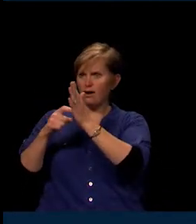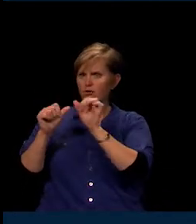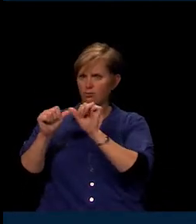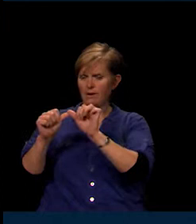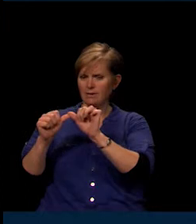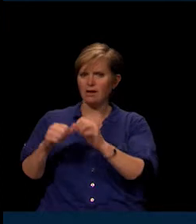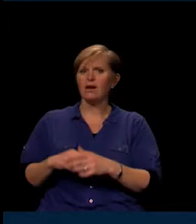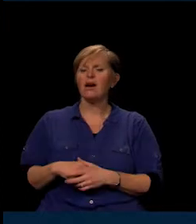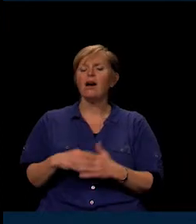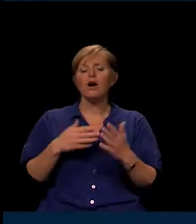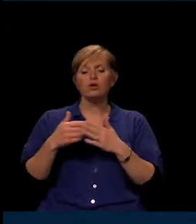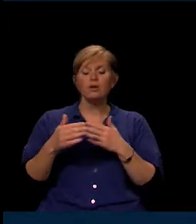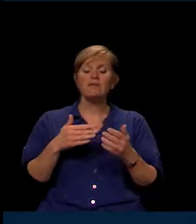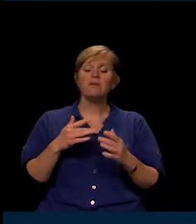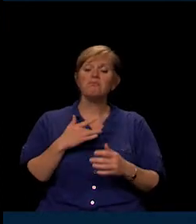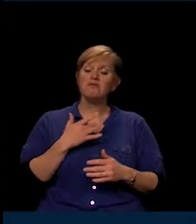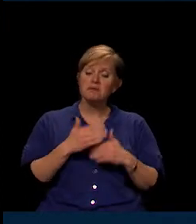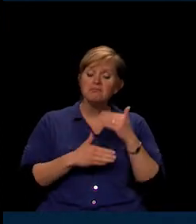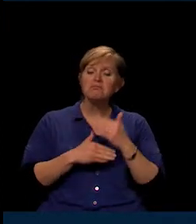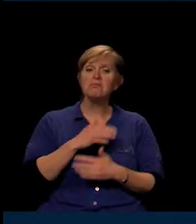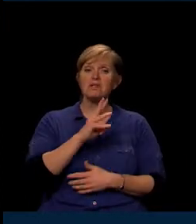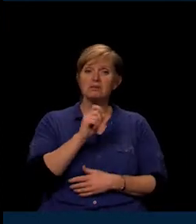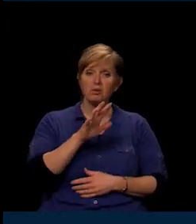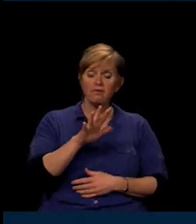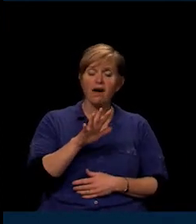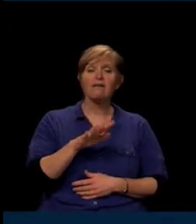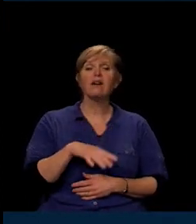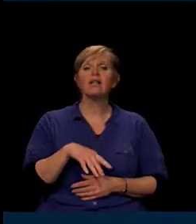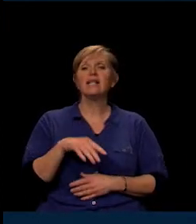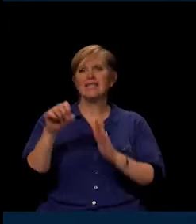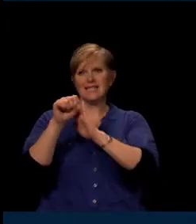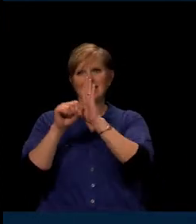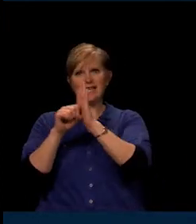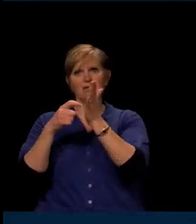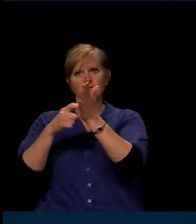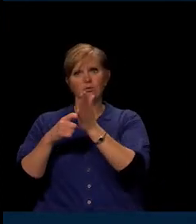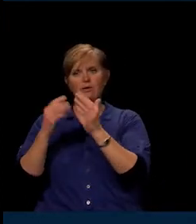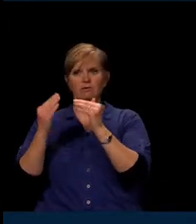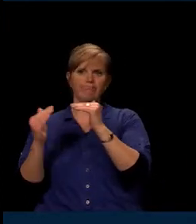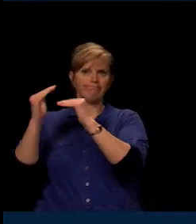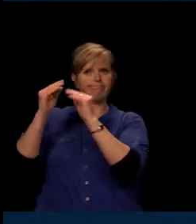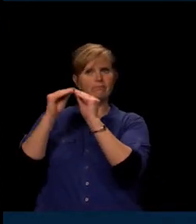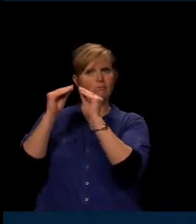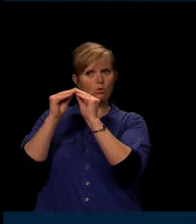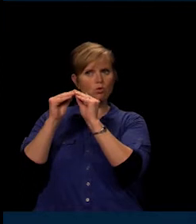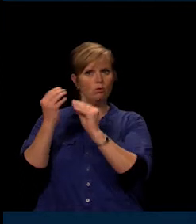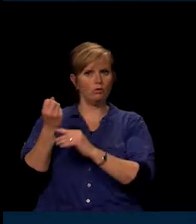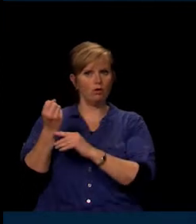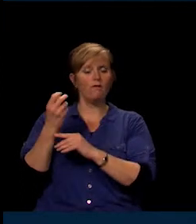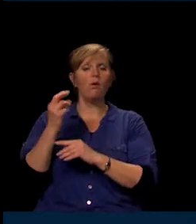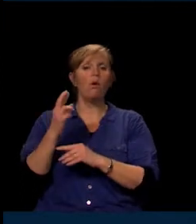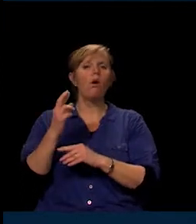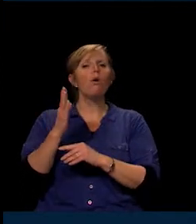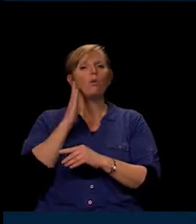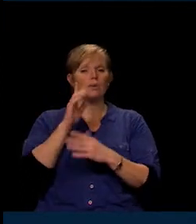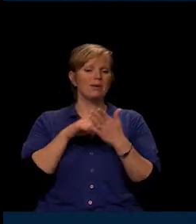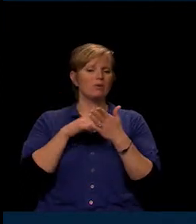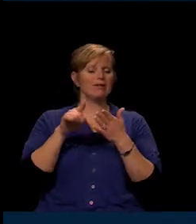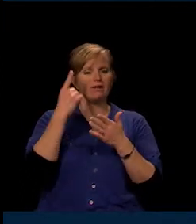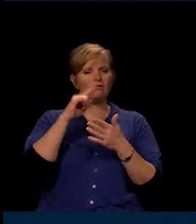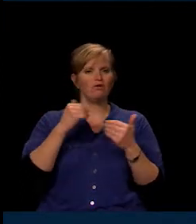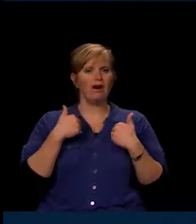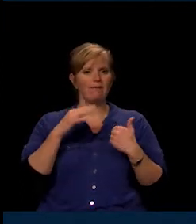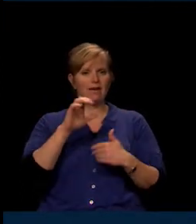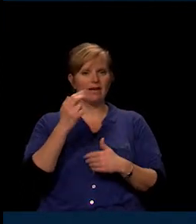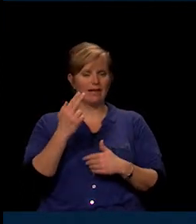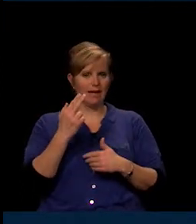it feels good at 6.5, the state is required to have a higher reserve, but we're sometimes criticized for having cash balances. Yes, sir. Last